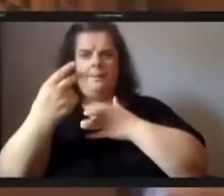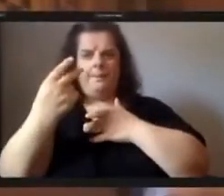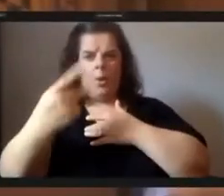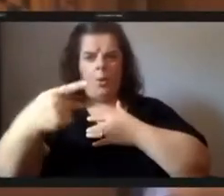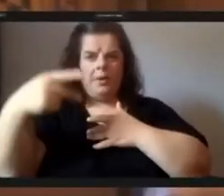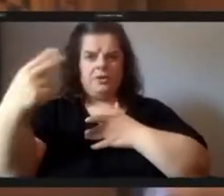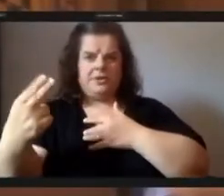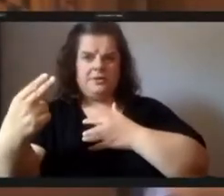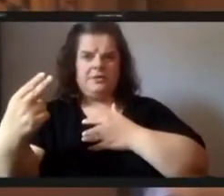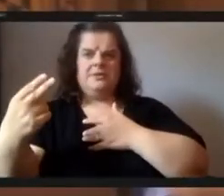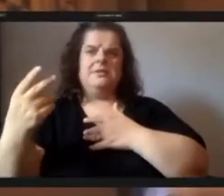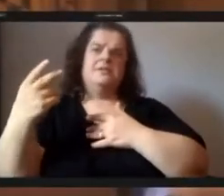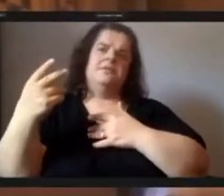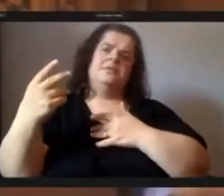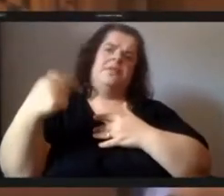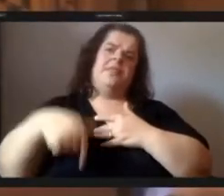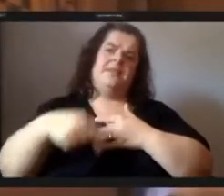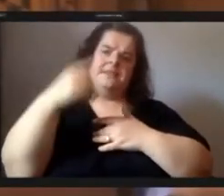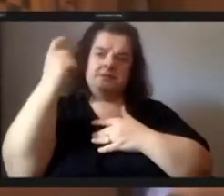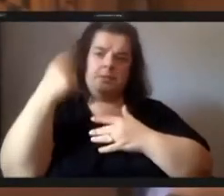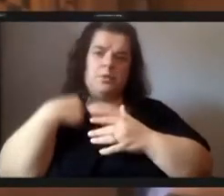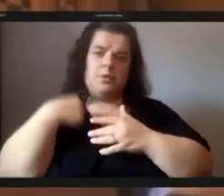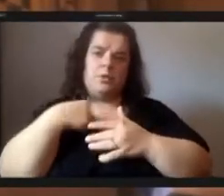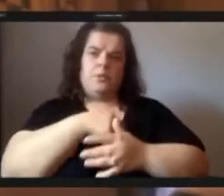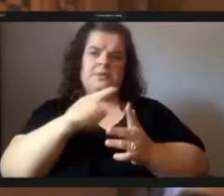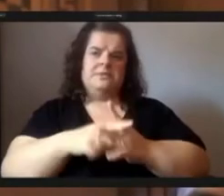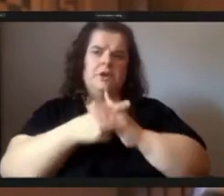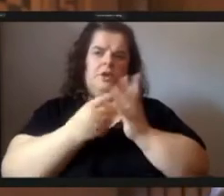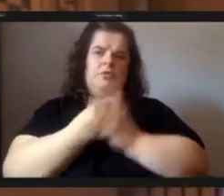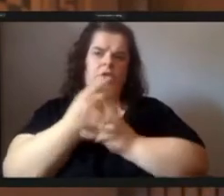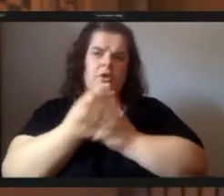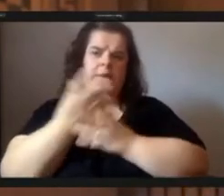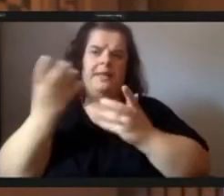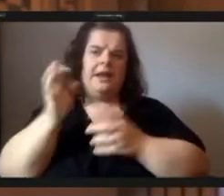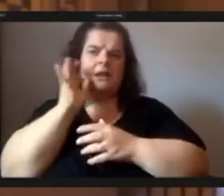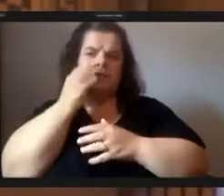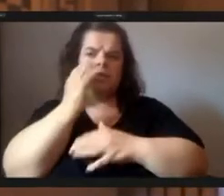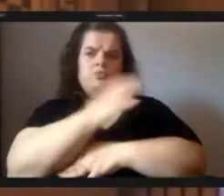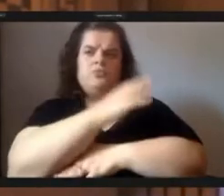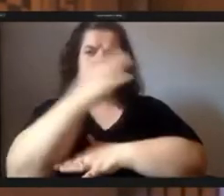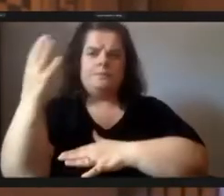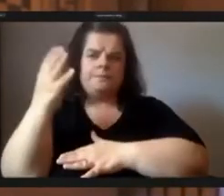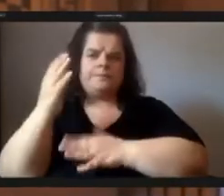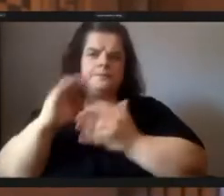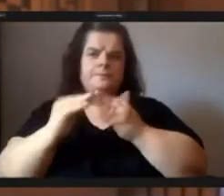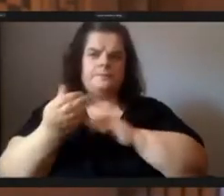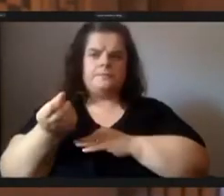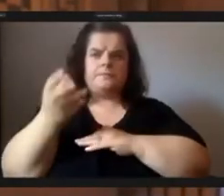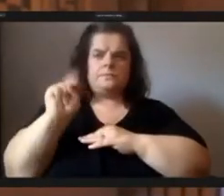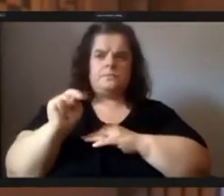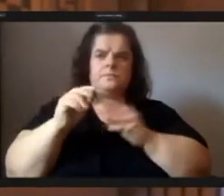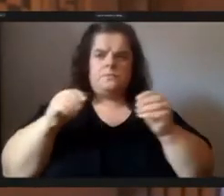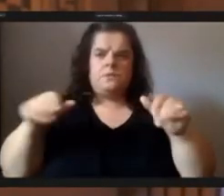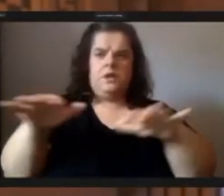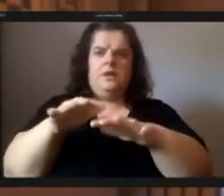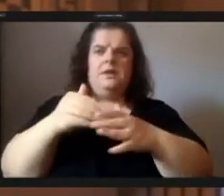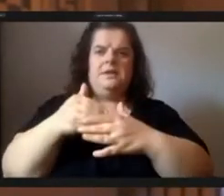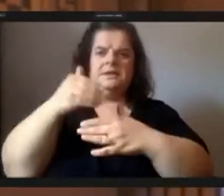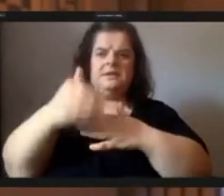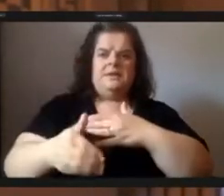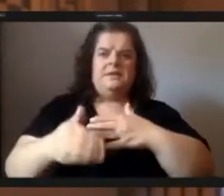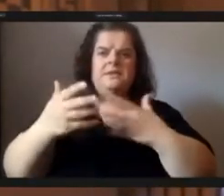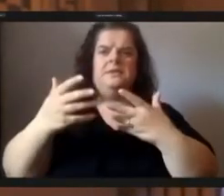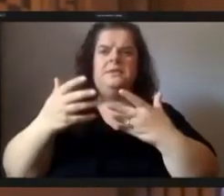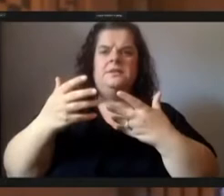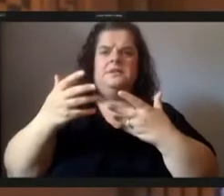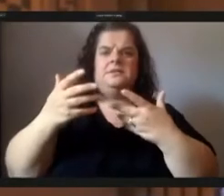this summer we started planting a lot of fruit trees in a city-owned lot thanks to the help of deb gross